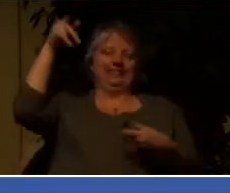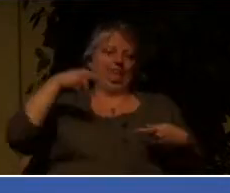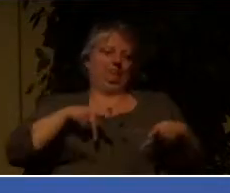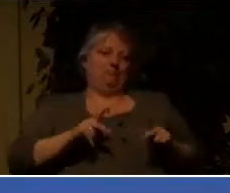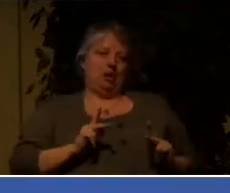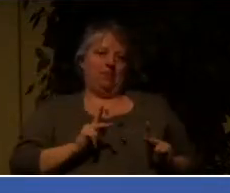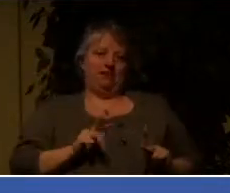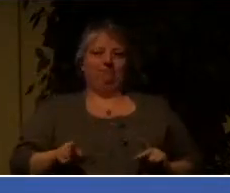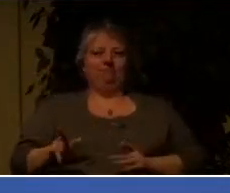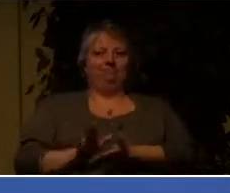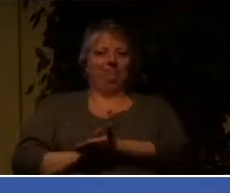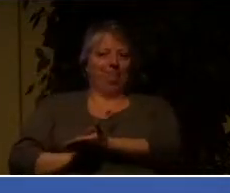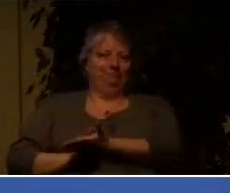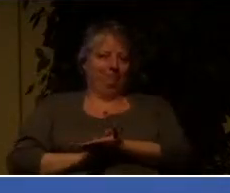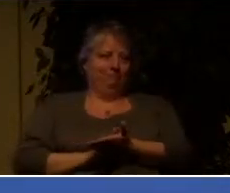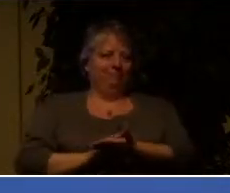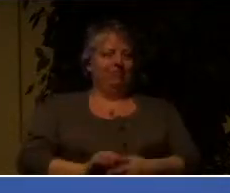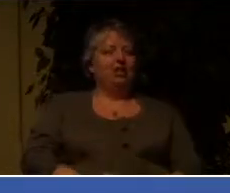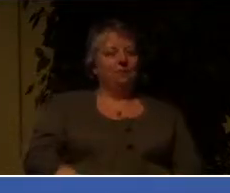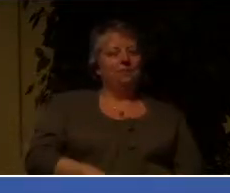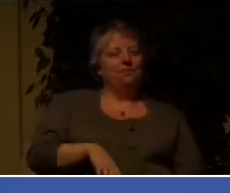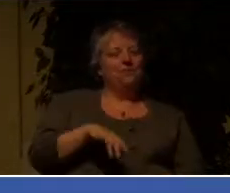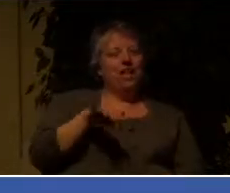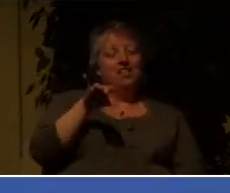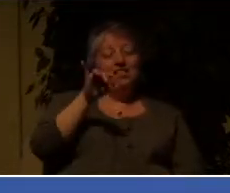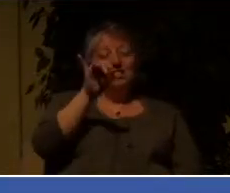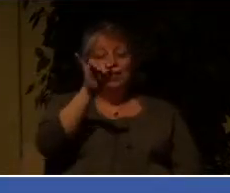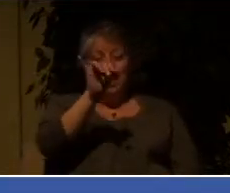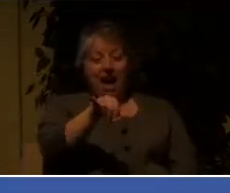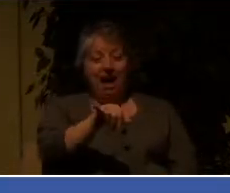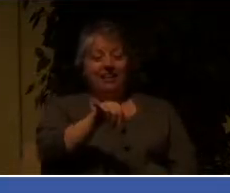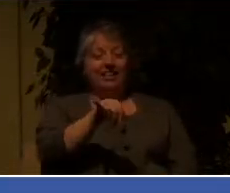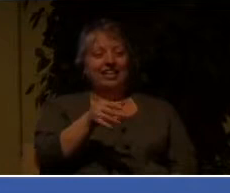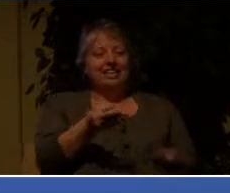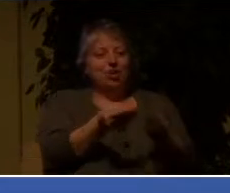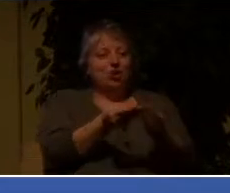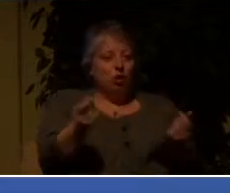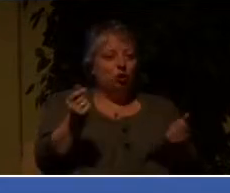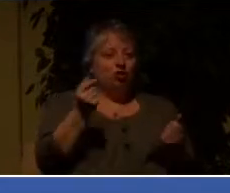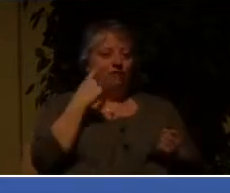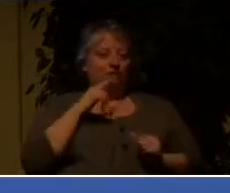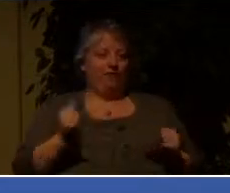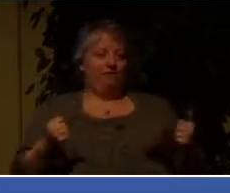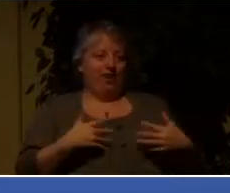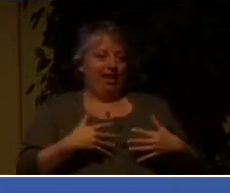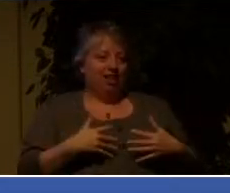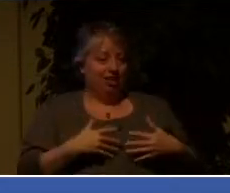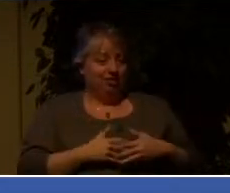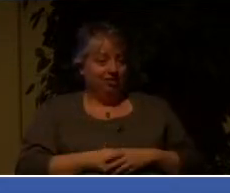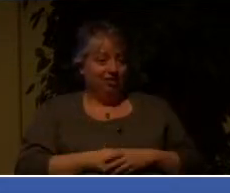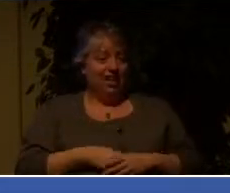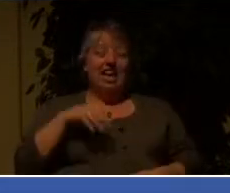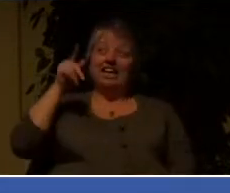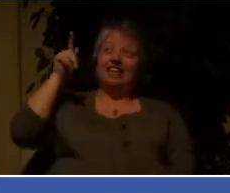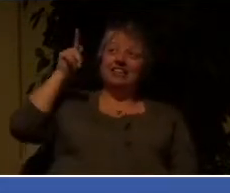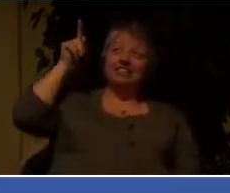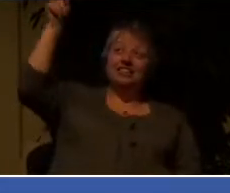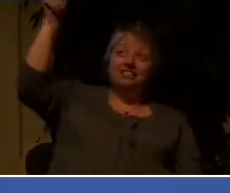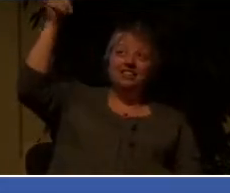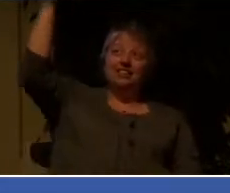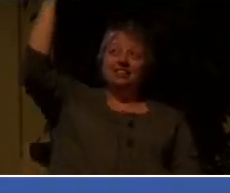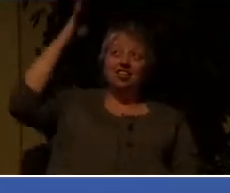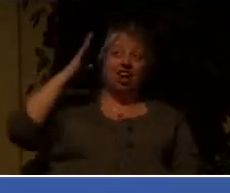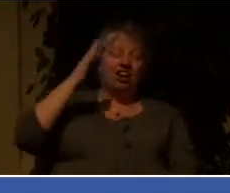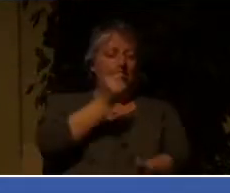is. And that is the antidote to fear. God is bigger and